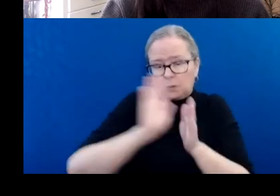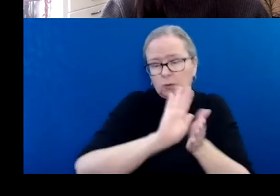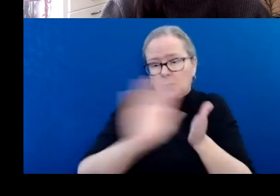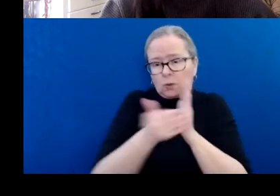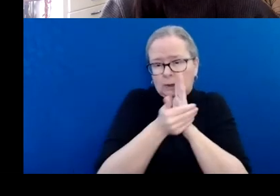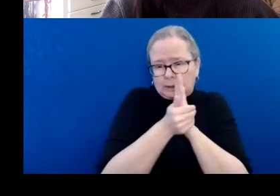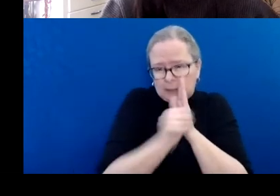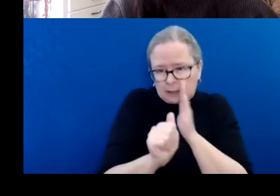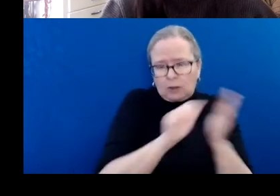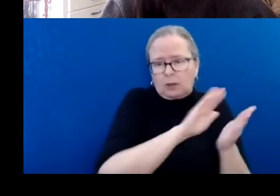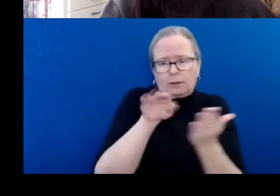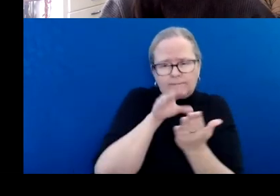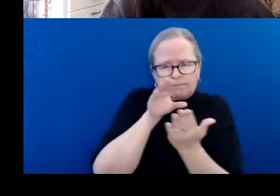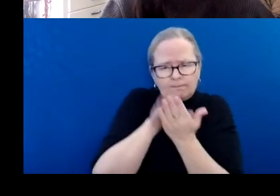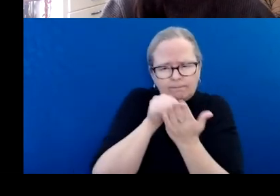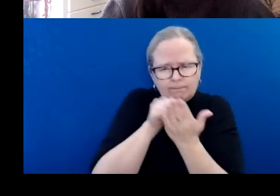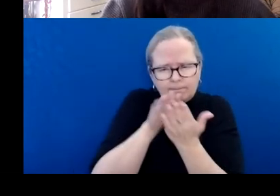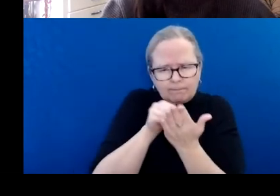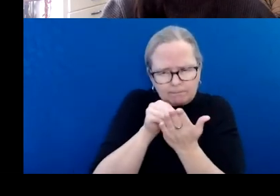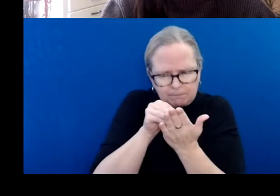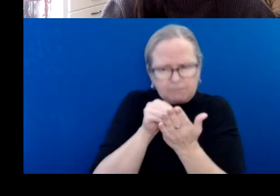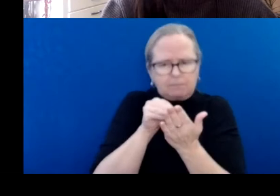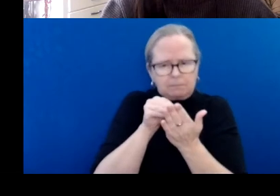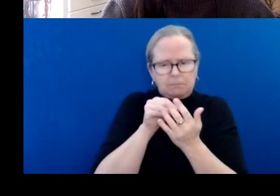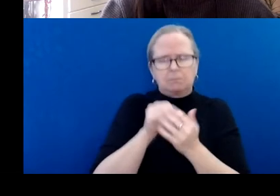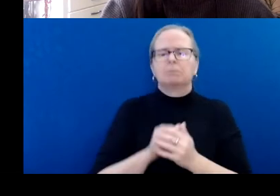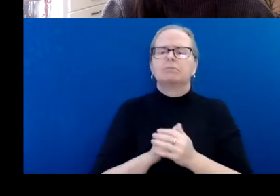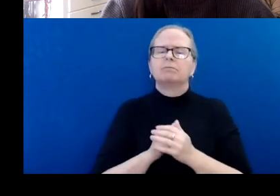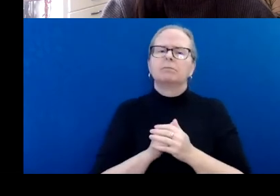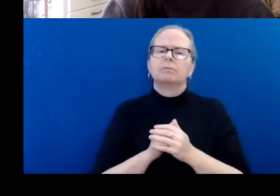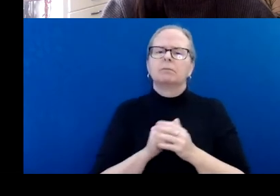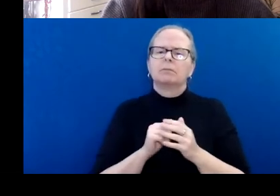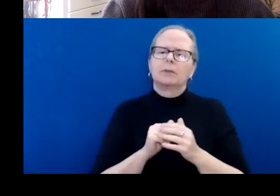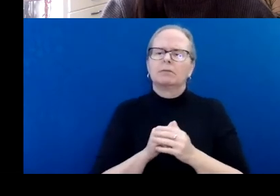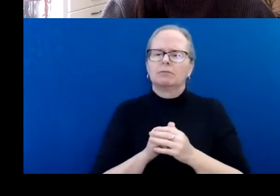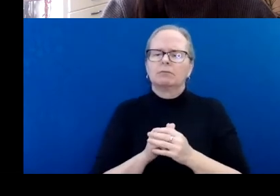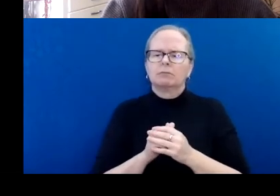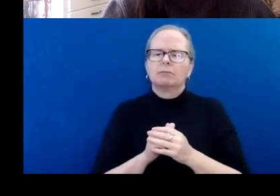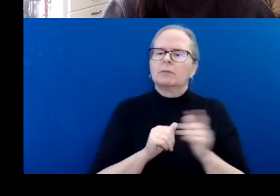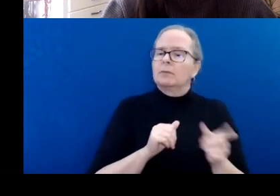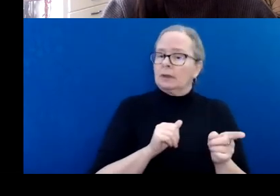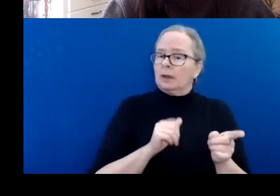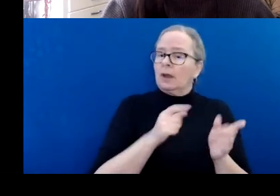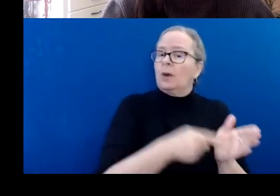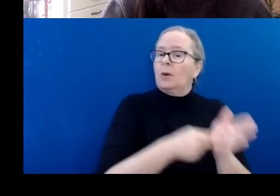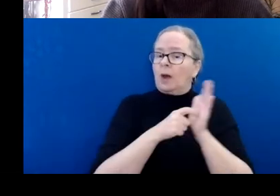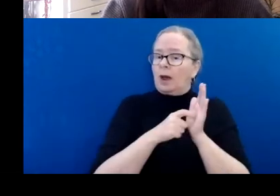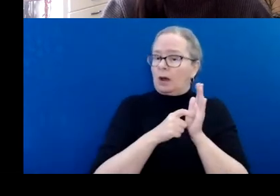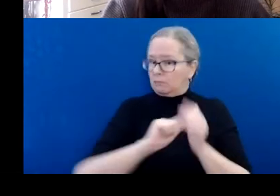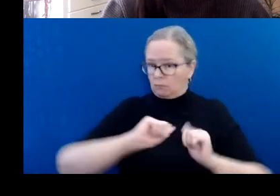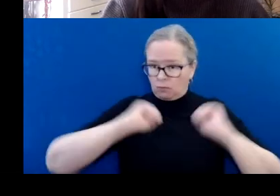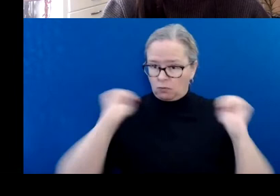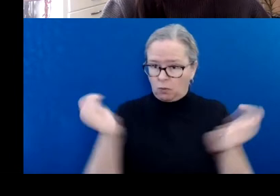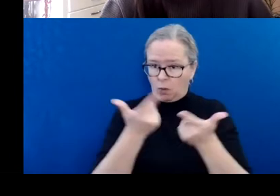When an opportunity will each individual member's practice and skill sets outside of the